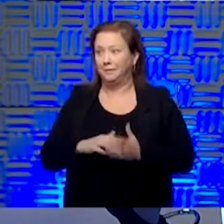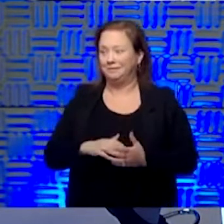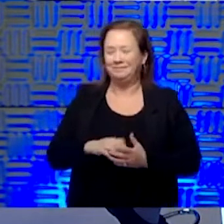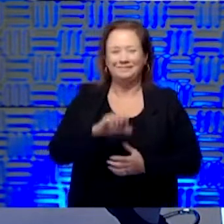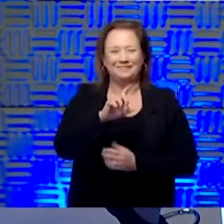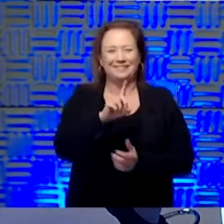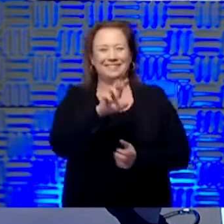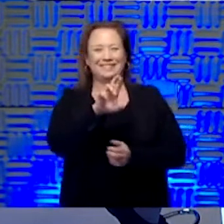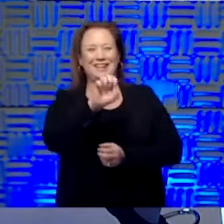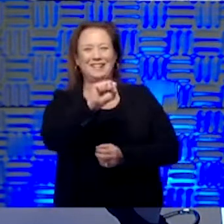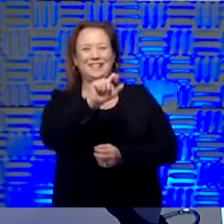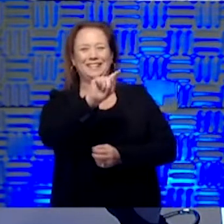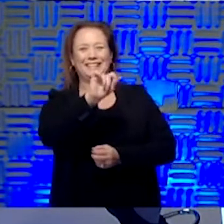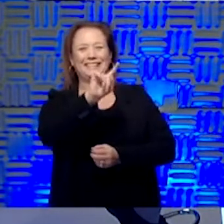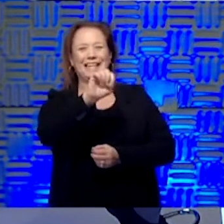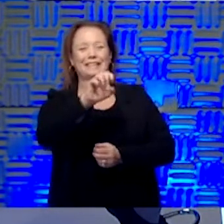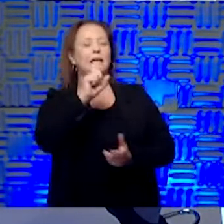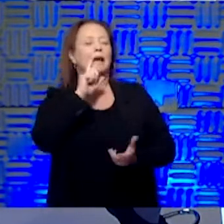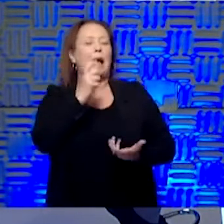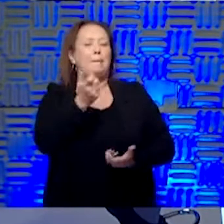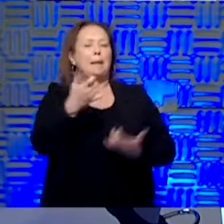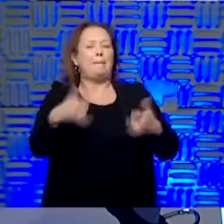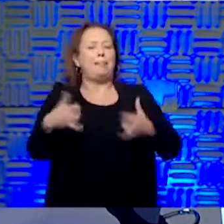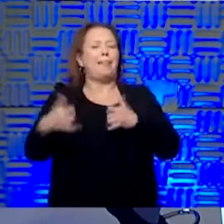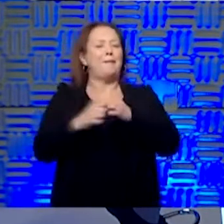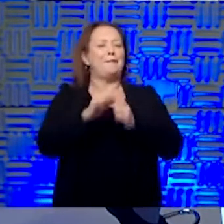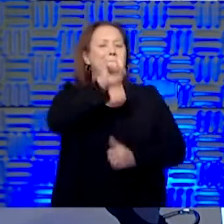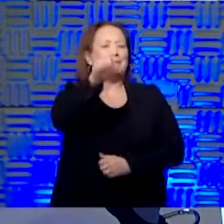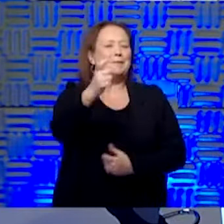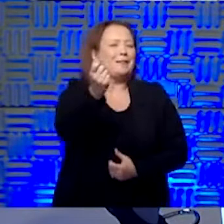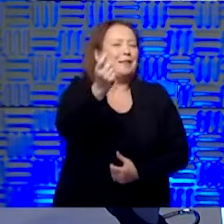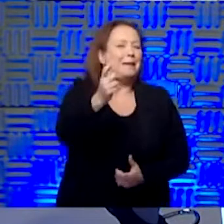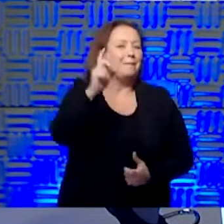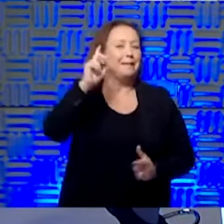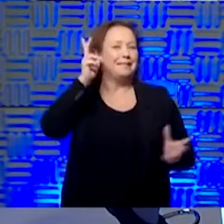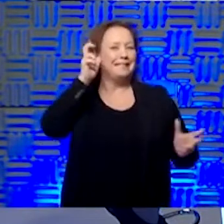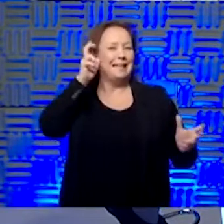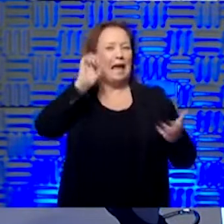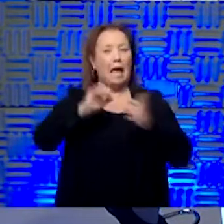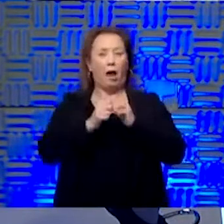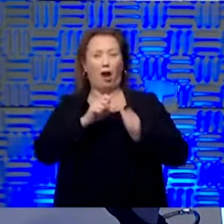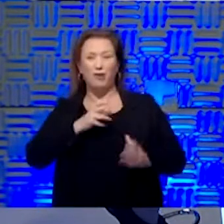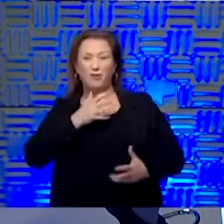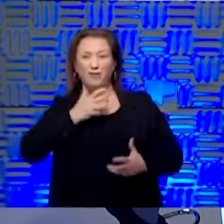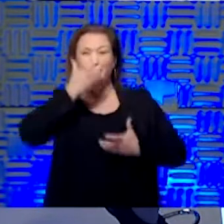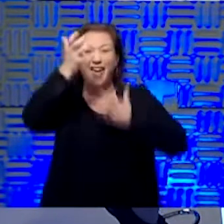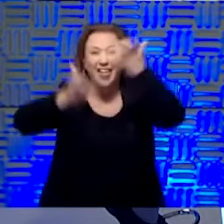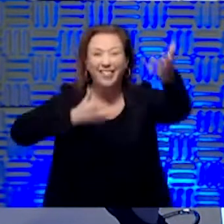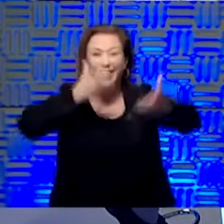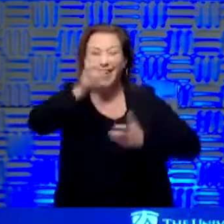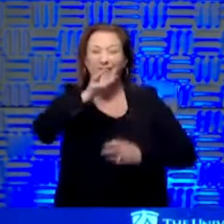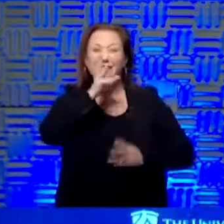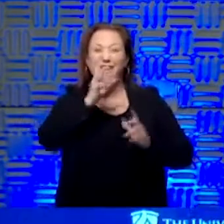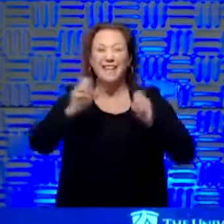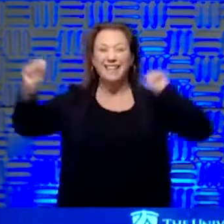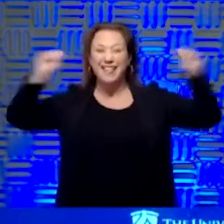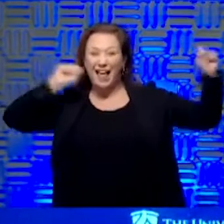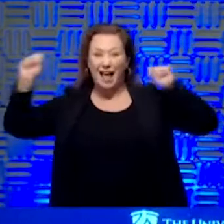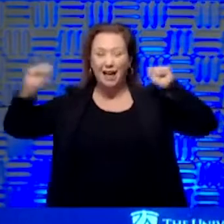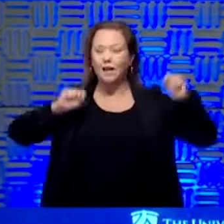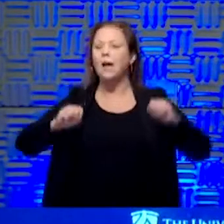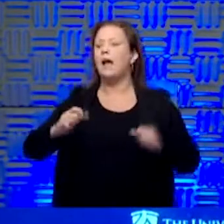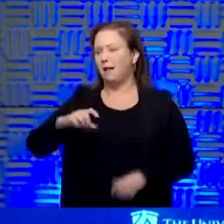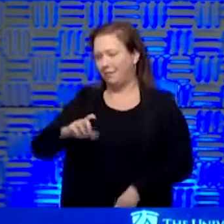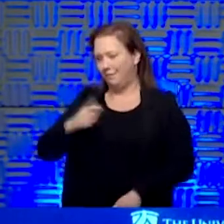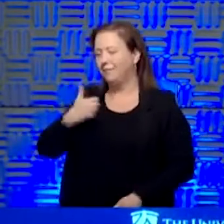Okay, I'll take this one. Man, I'm going to mess with this question just a little bit. I want to say, well, how loud do you talk? Are you yelling? you know, are you laughing? I talk